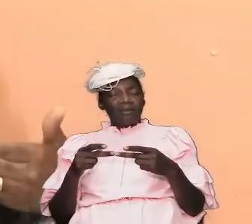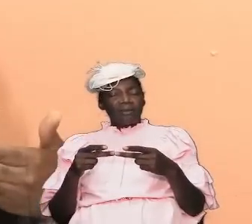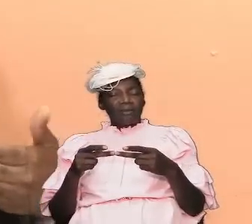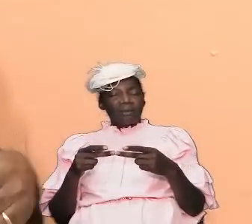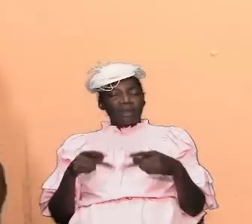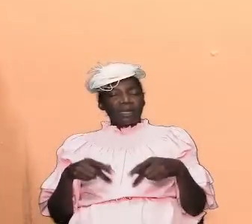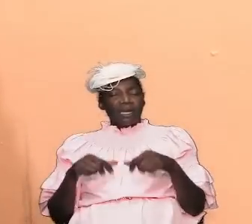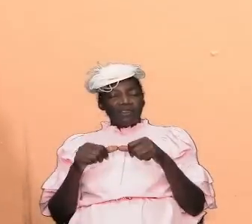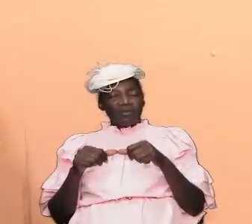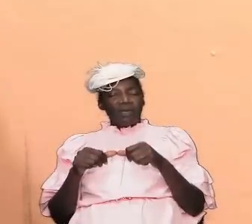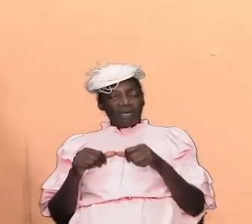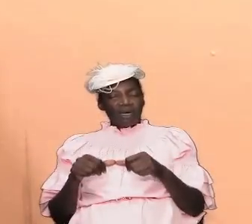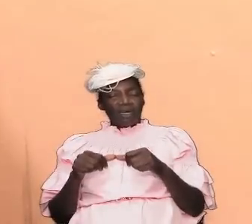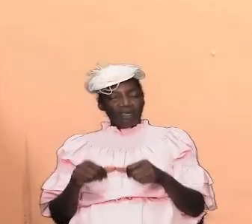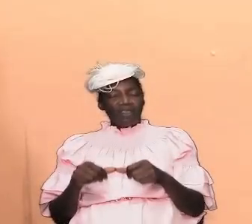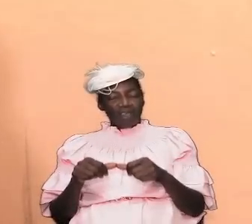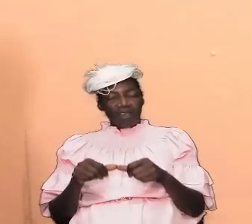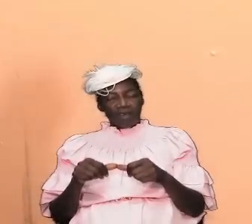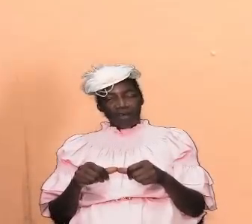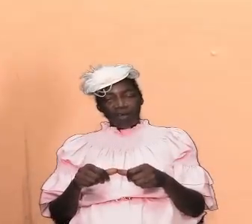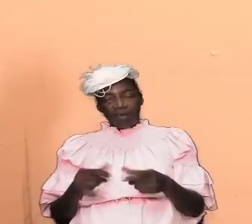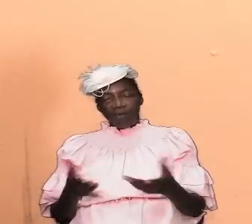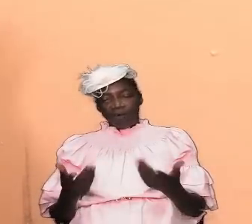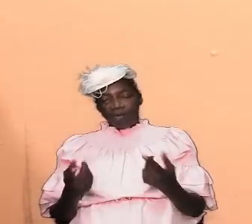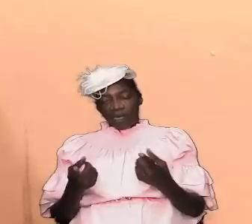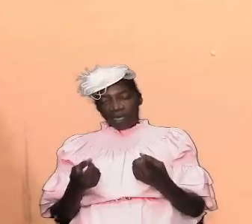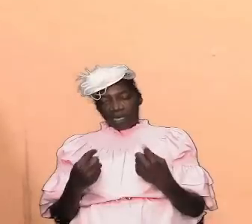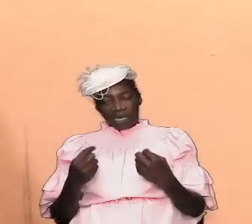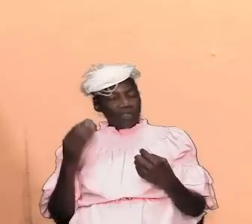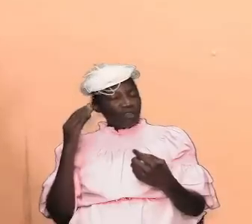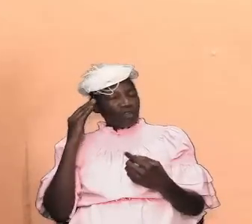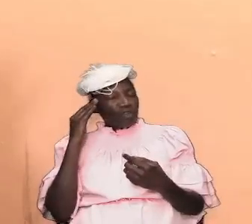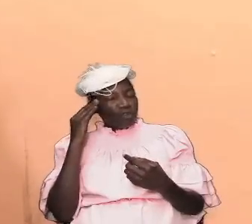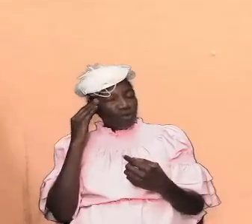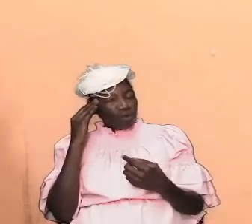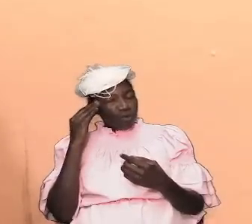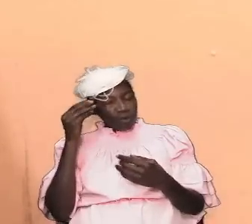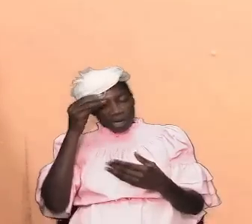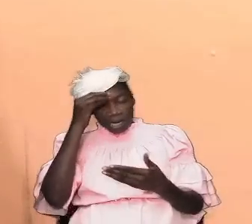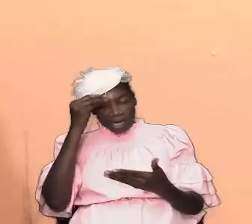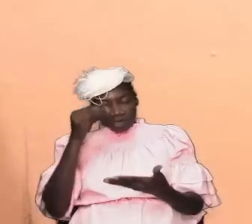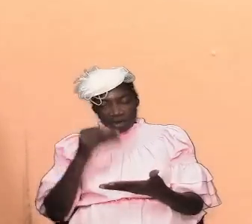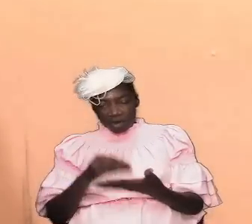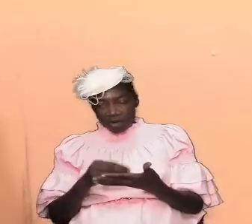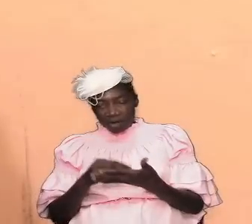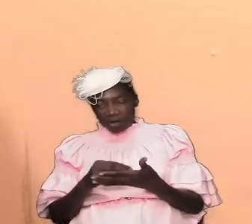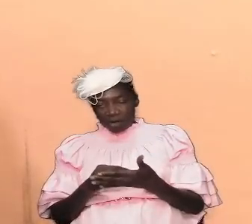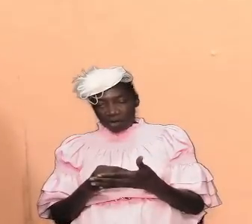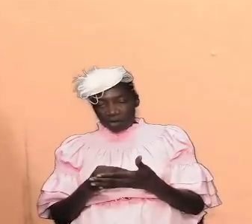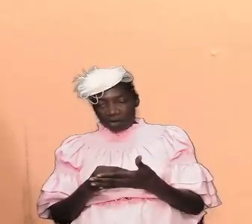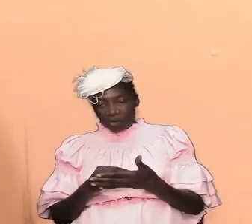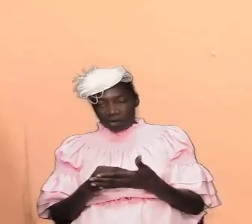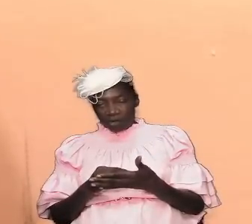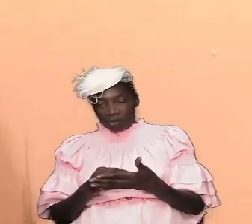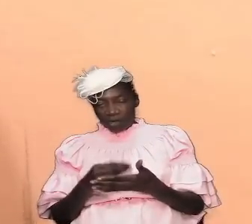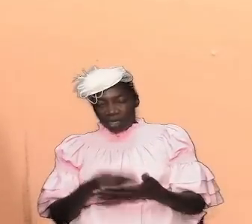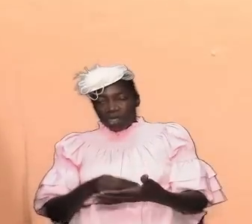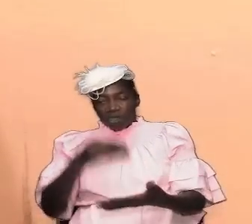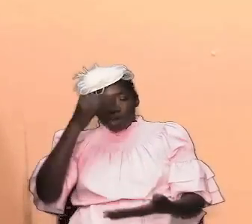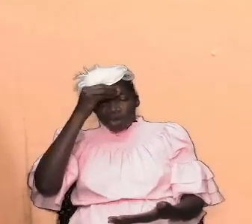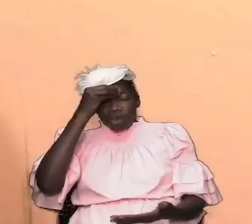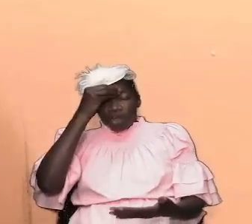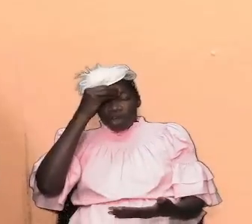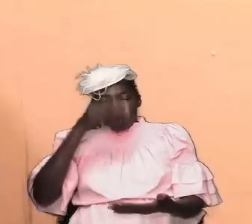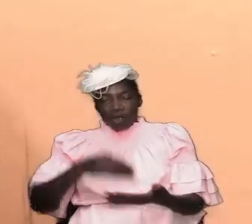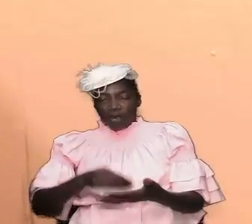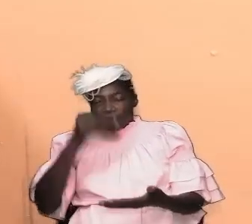into that we will get to know to learn a lot and to know that the church that we are seeing today